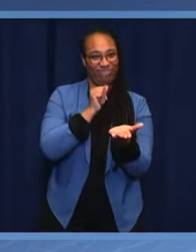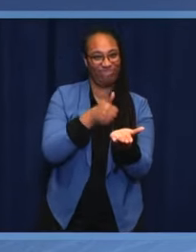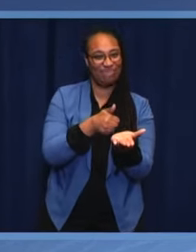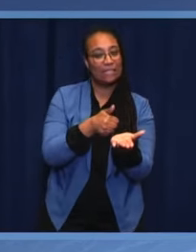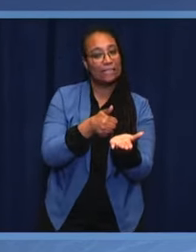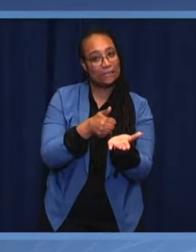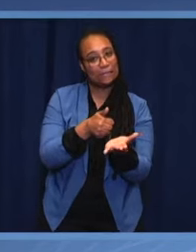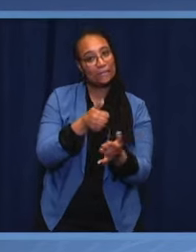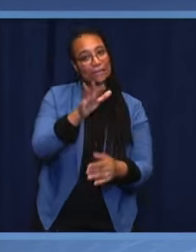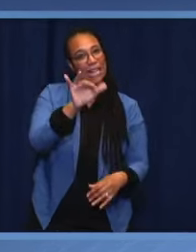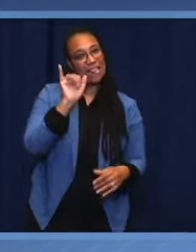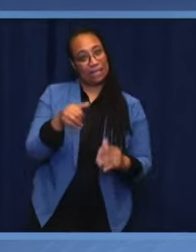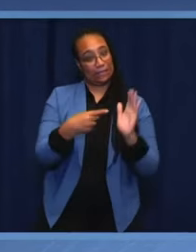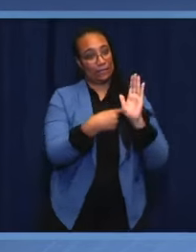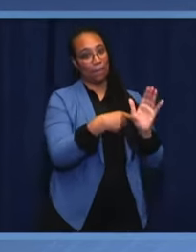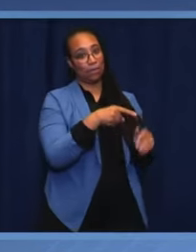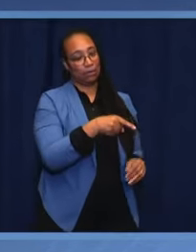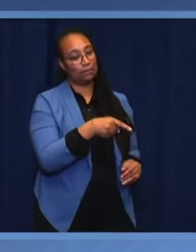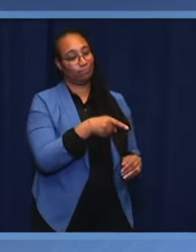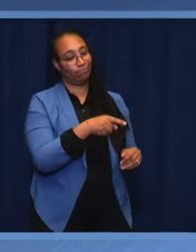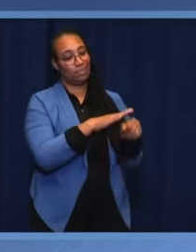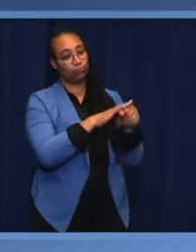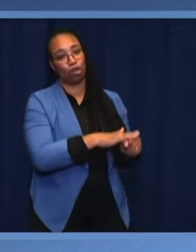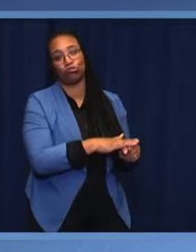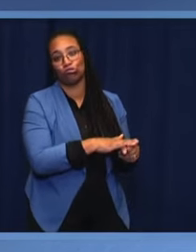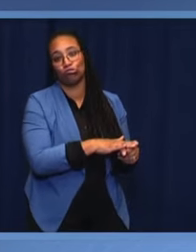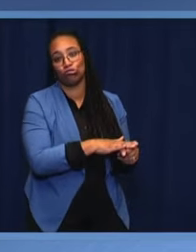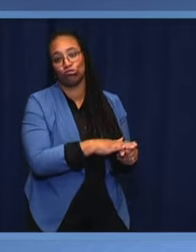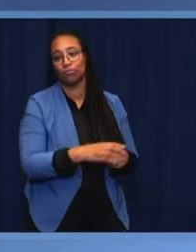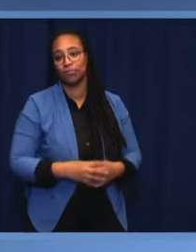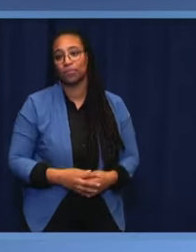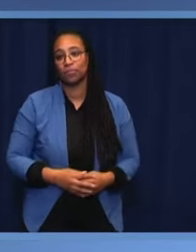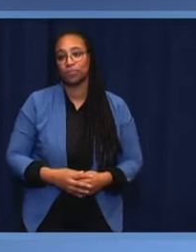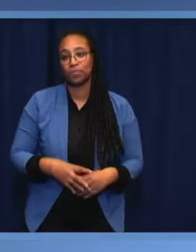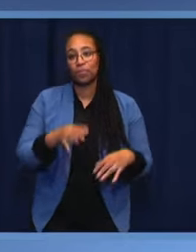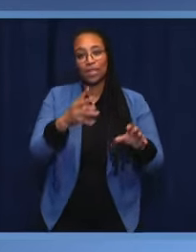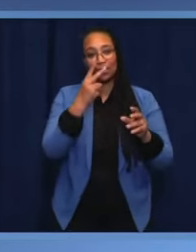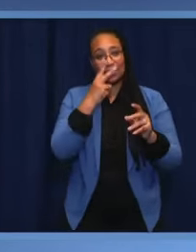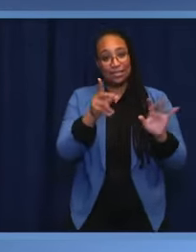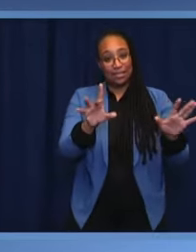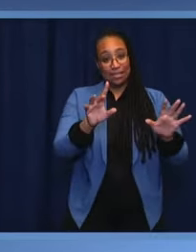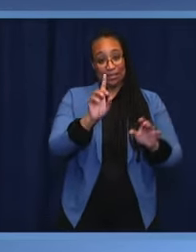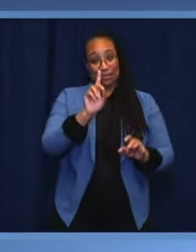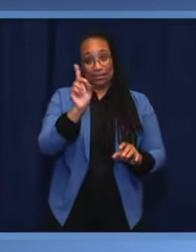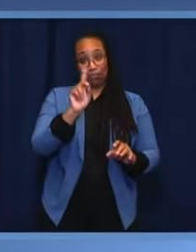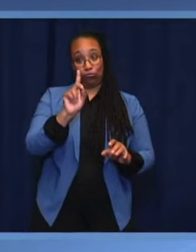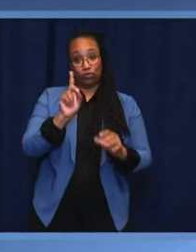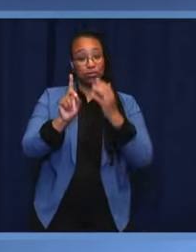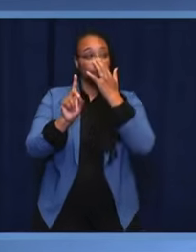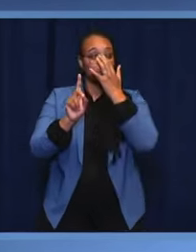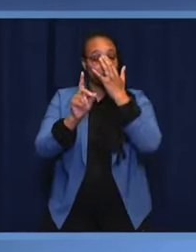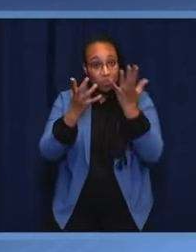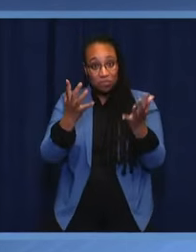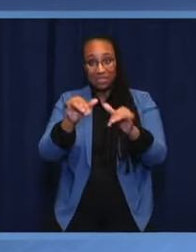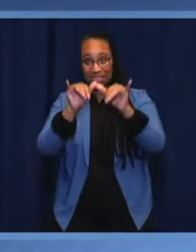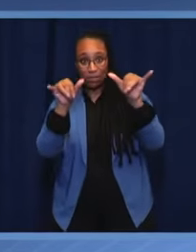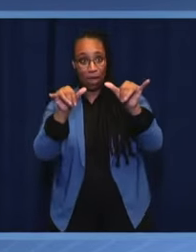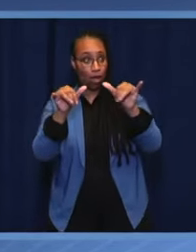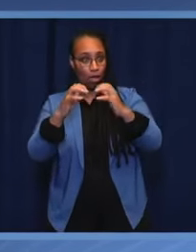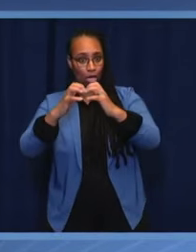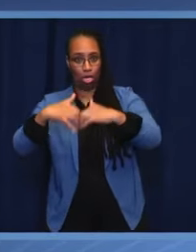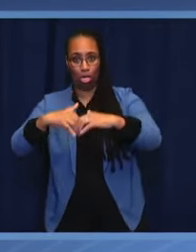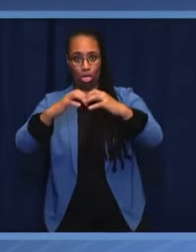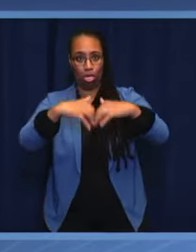only one. Around the world, we see anti-democratic forces shutting down the Internet, using tech to